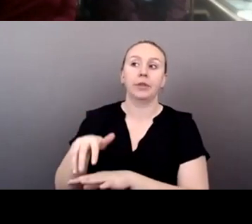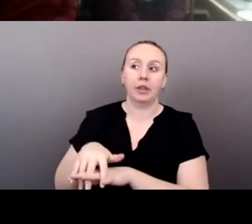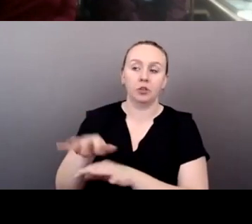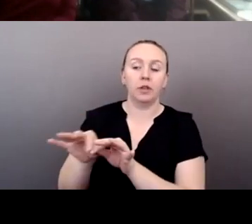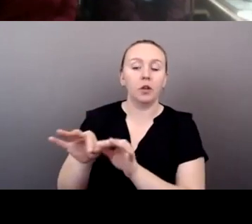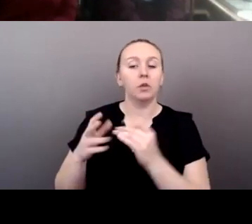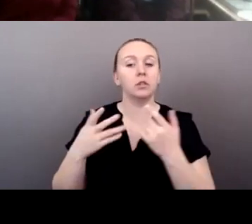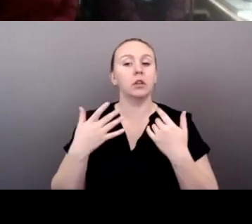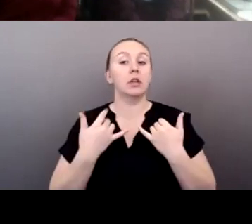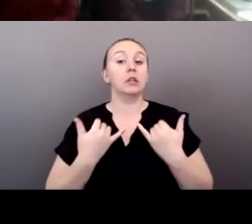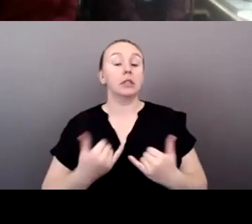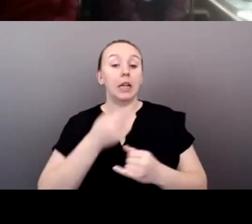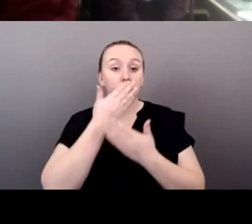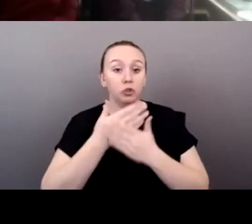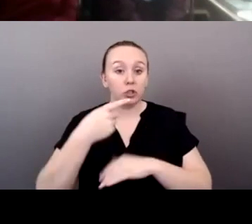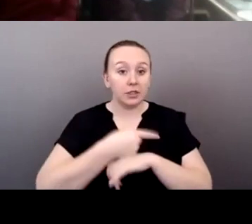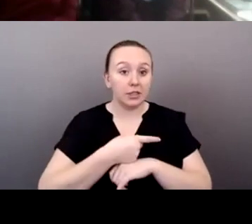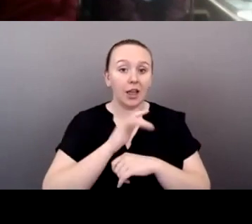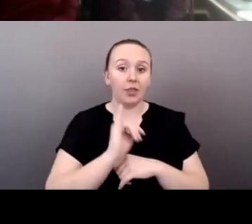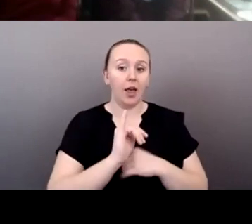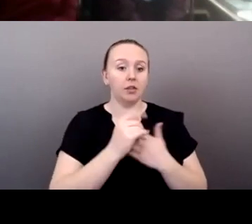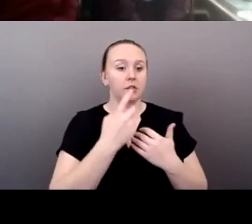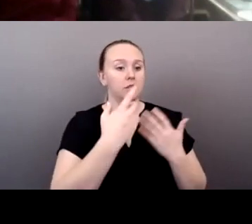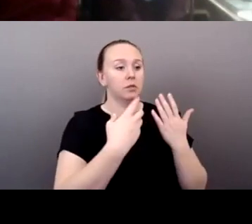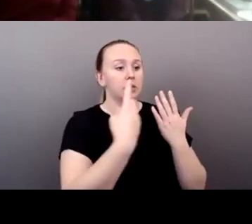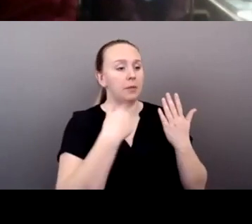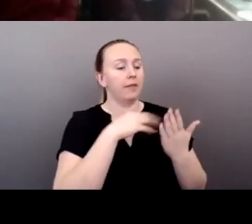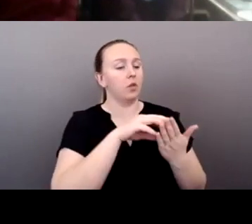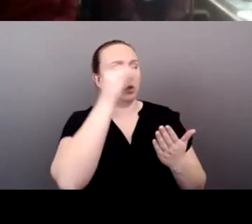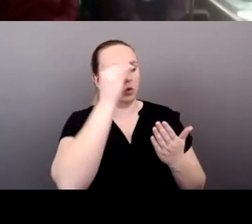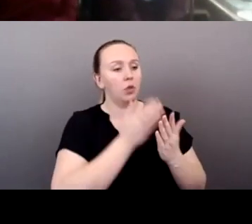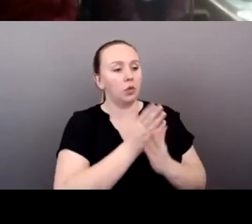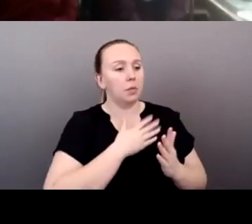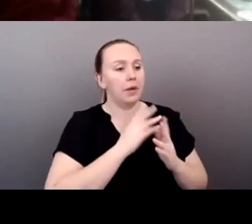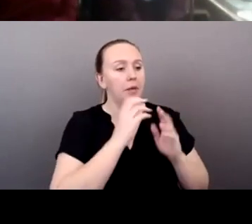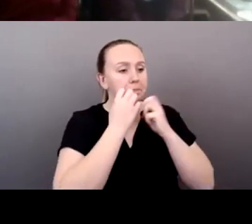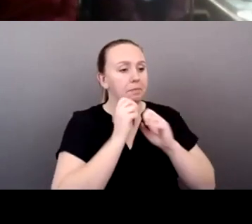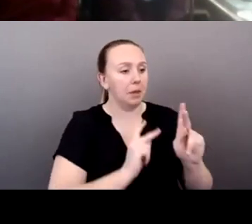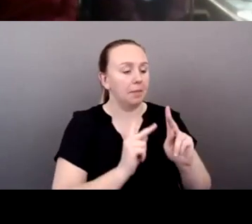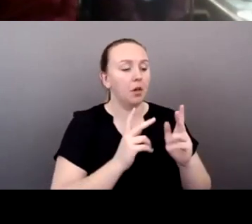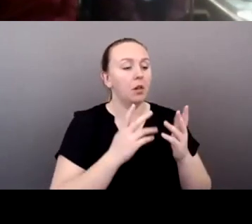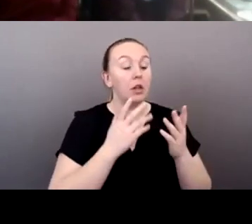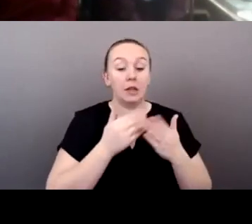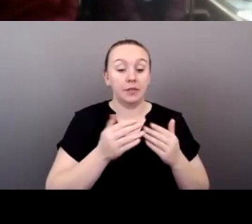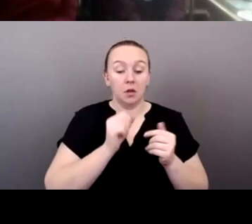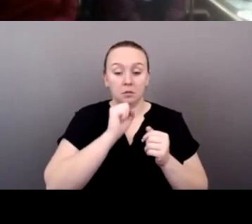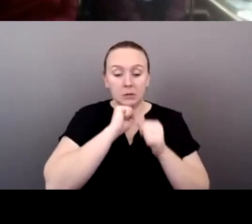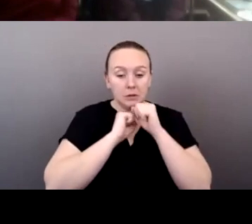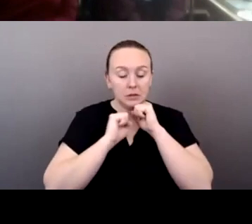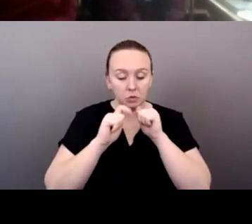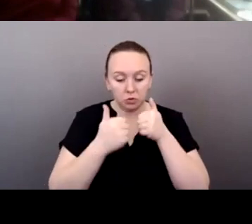amongst my people that it's even through the hardship, we find moments of joy and we find moments of laughter and it, um,